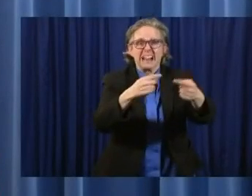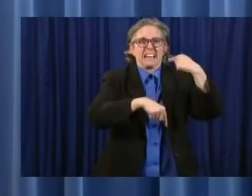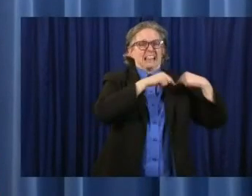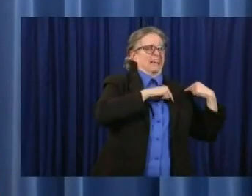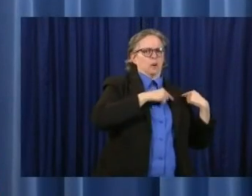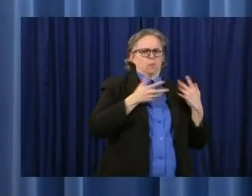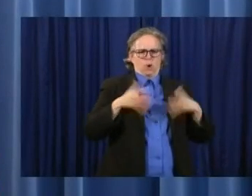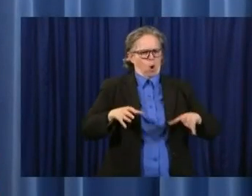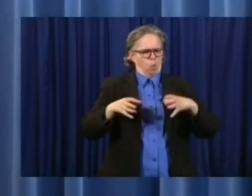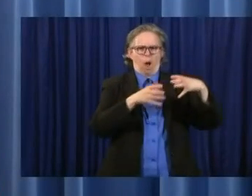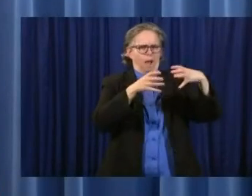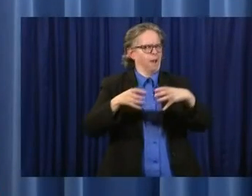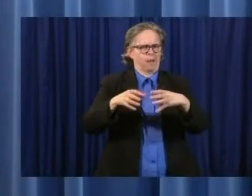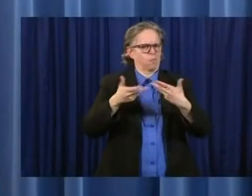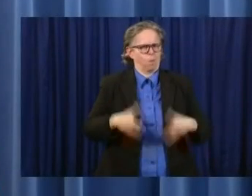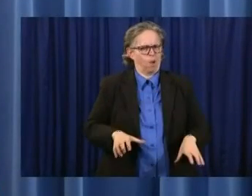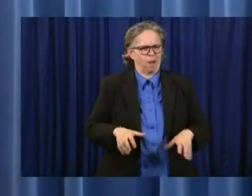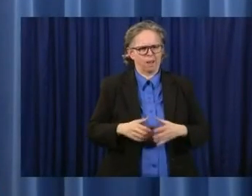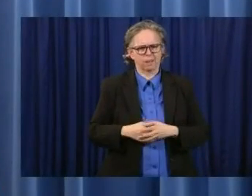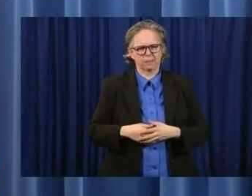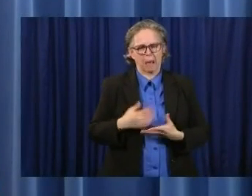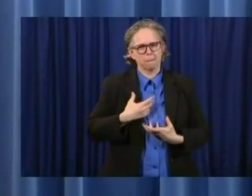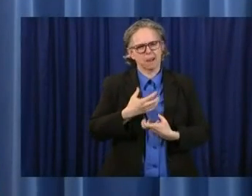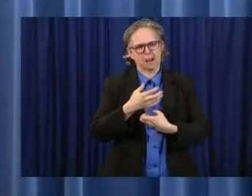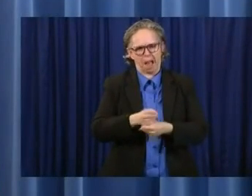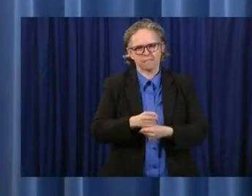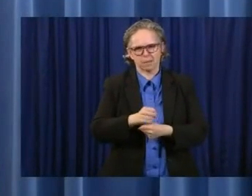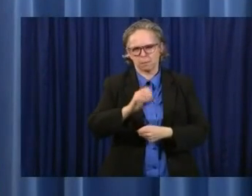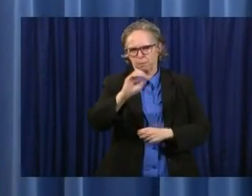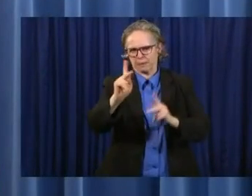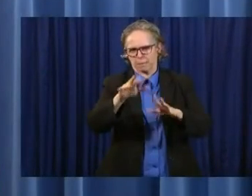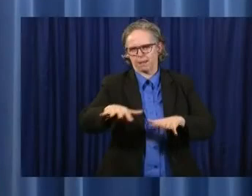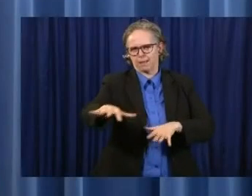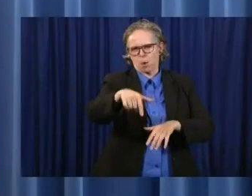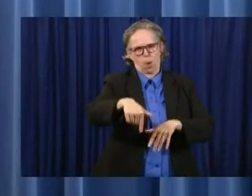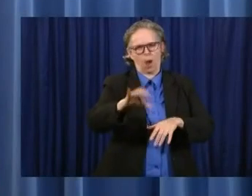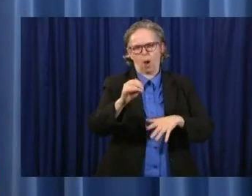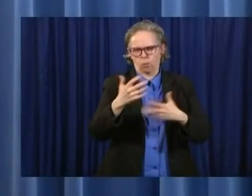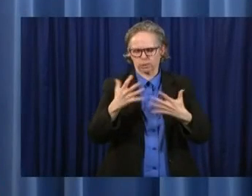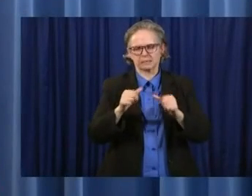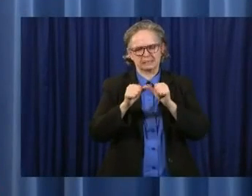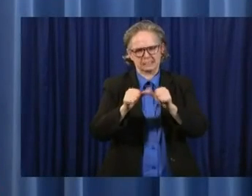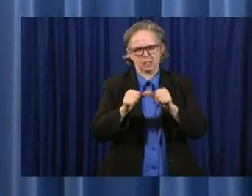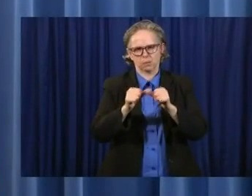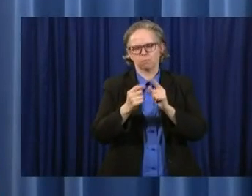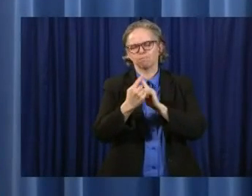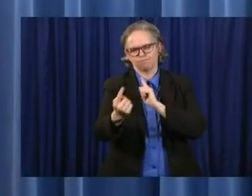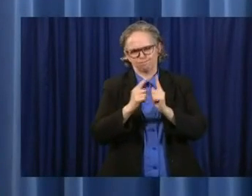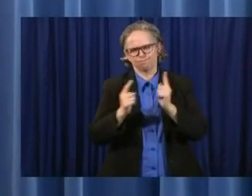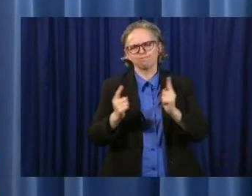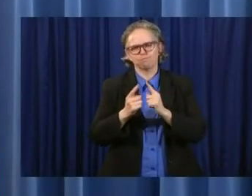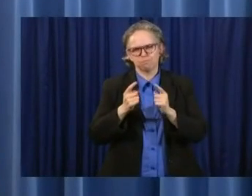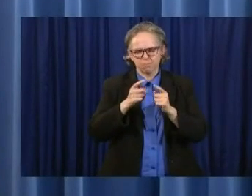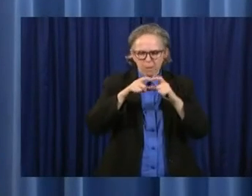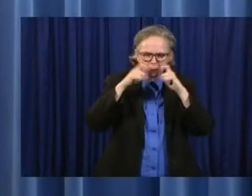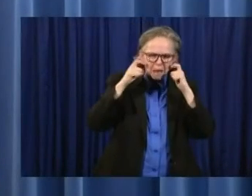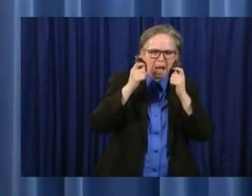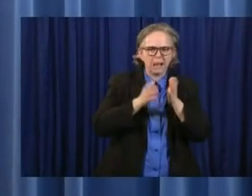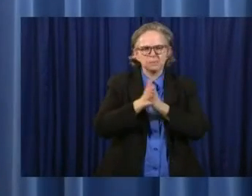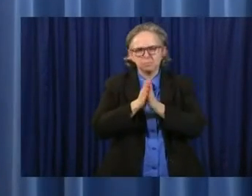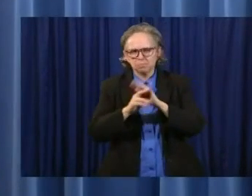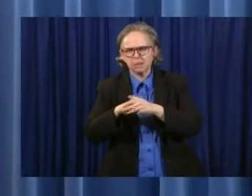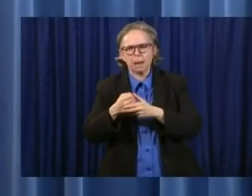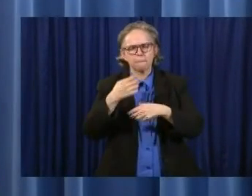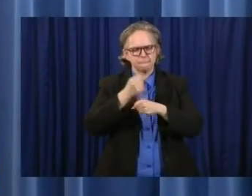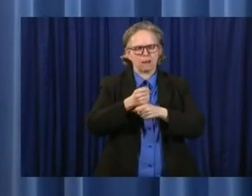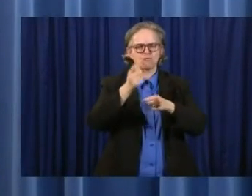I'm confident that Ohioans will be able to continue the social distancing, make the right decisions that